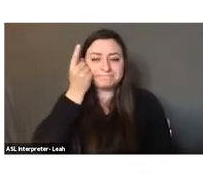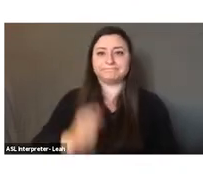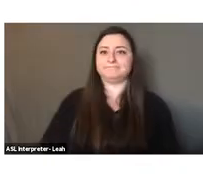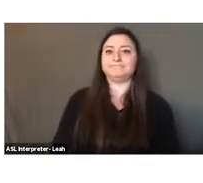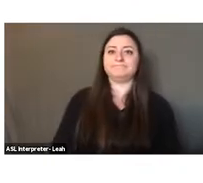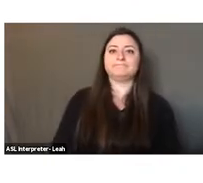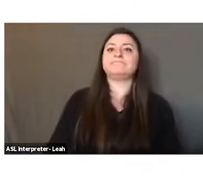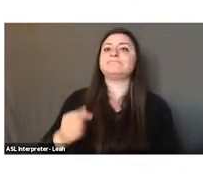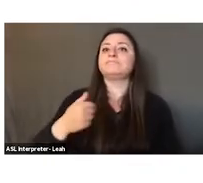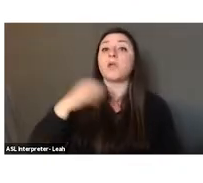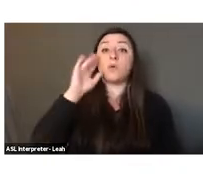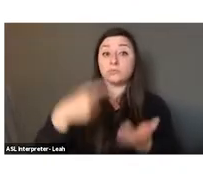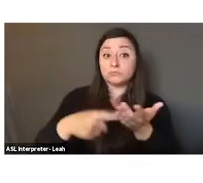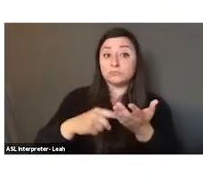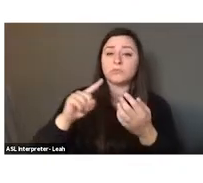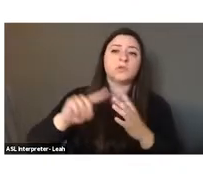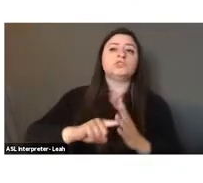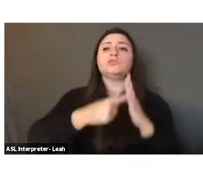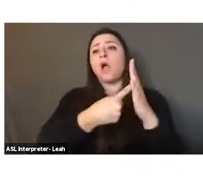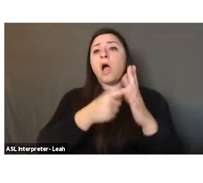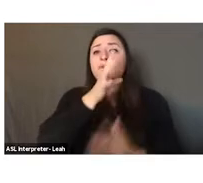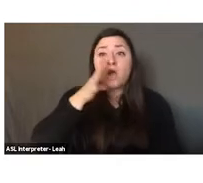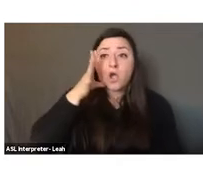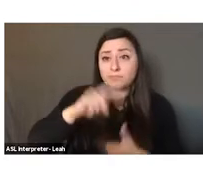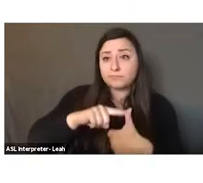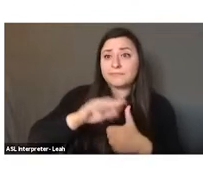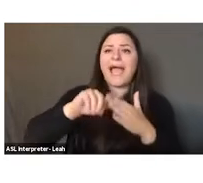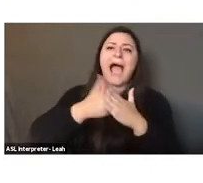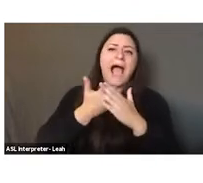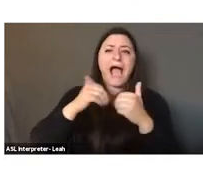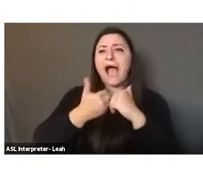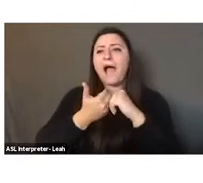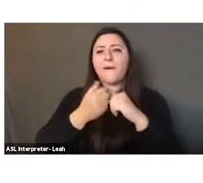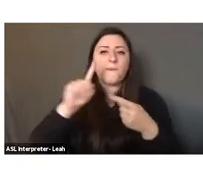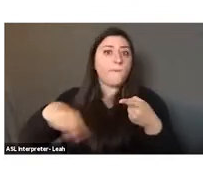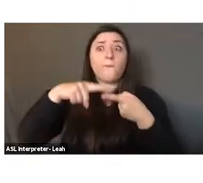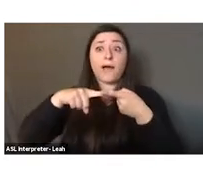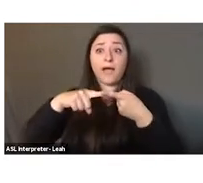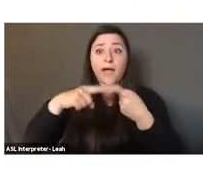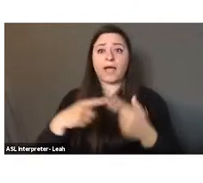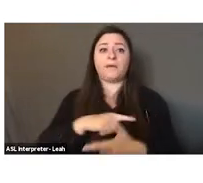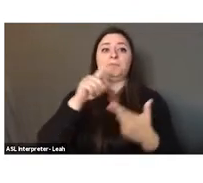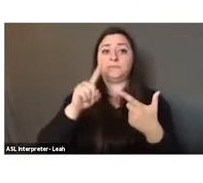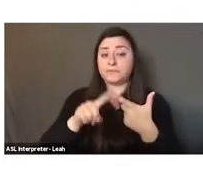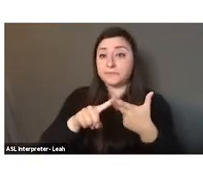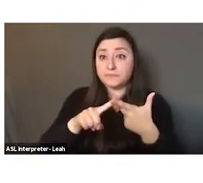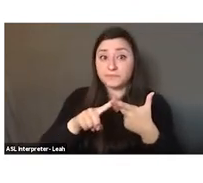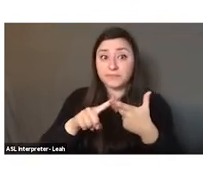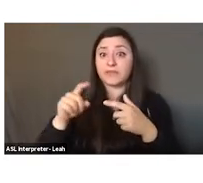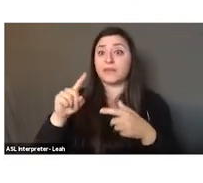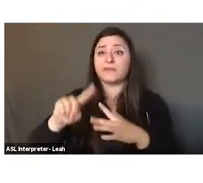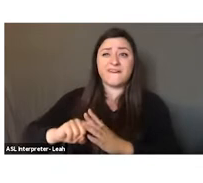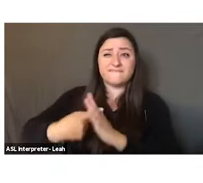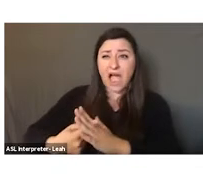be talking first about the dawn of agriculture, how and when did it start. I'm going to talk about the founder crops,